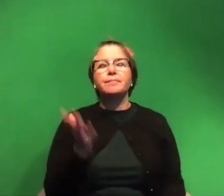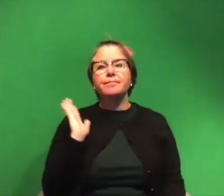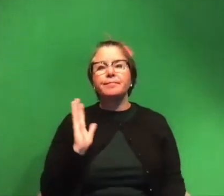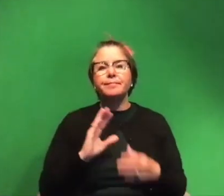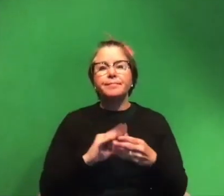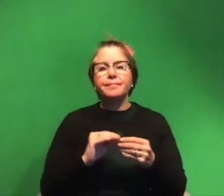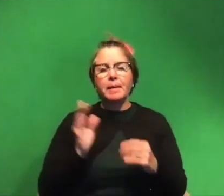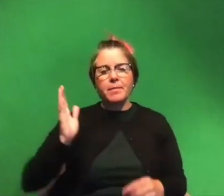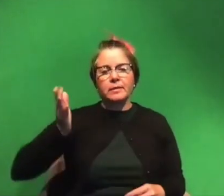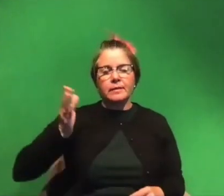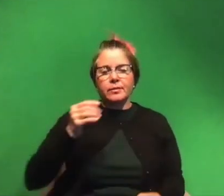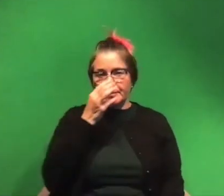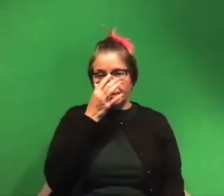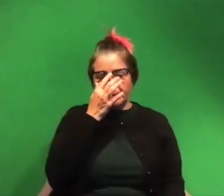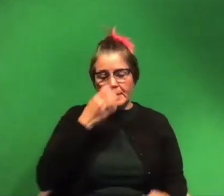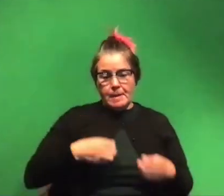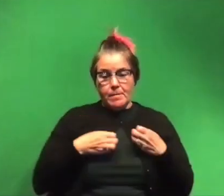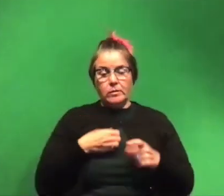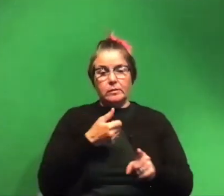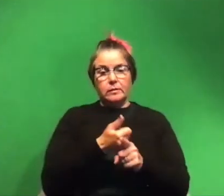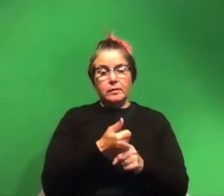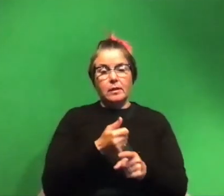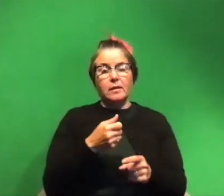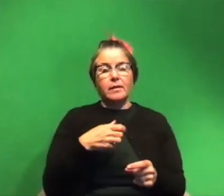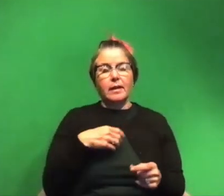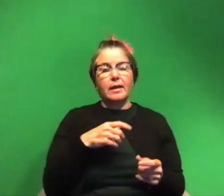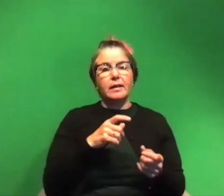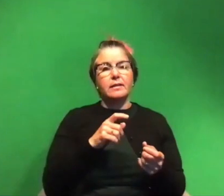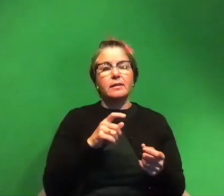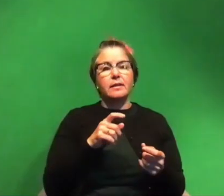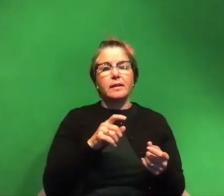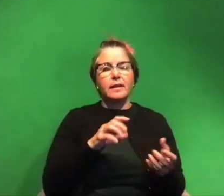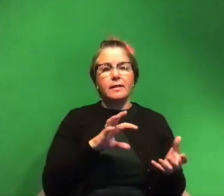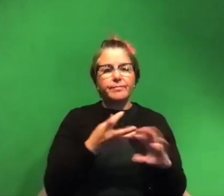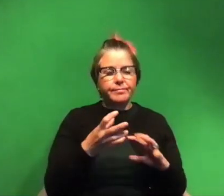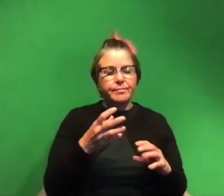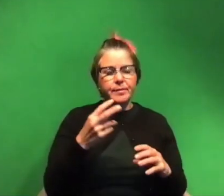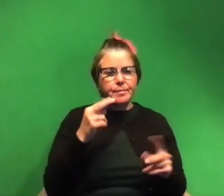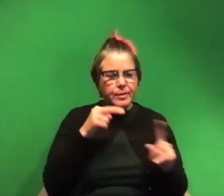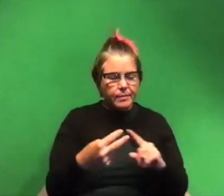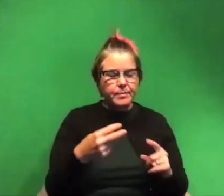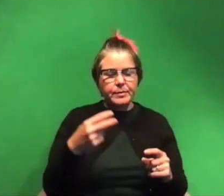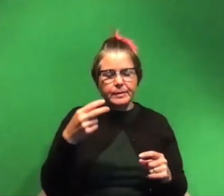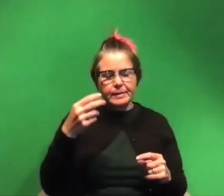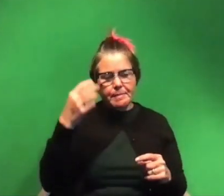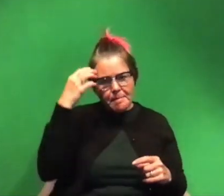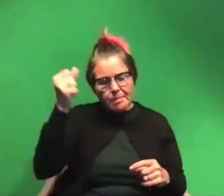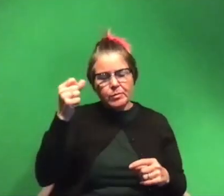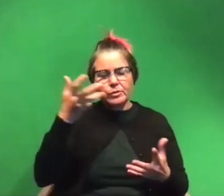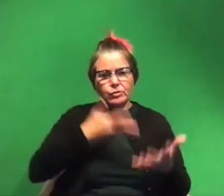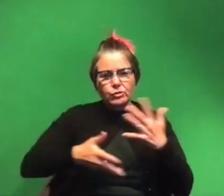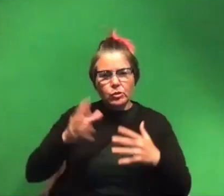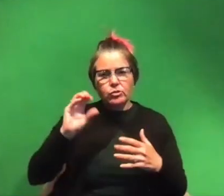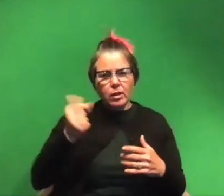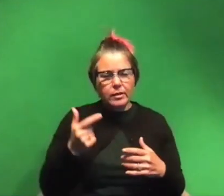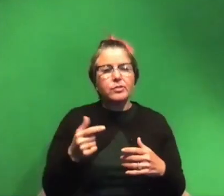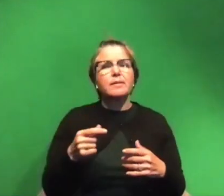presentation emotion can taint perception it can taint memory it contains social cognition where you know people